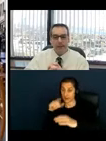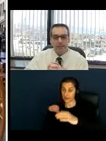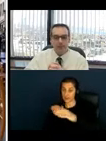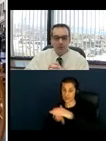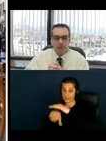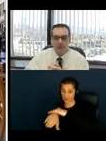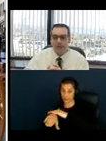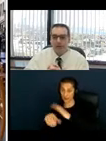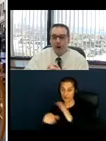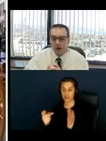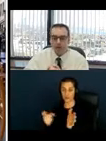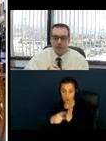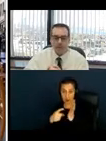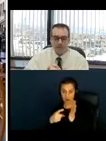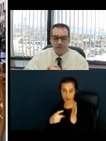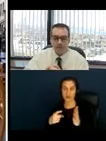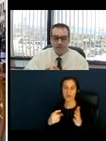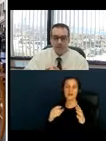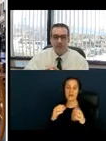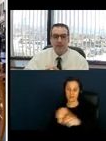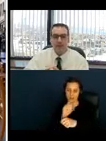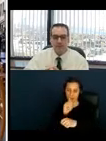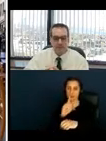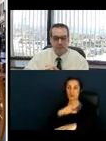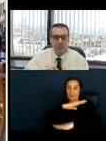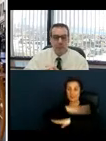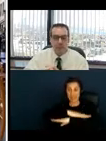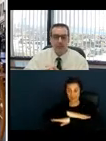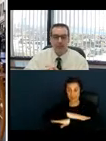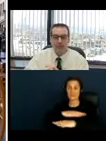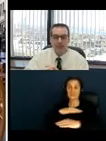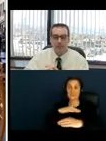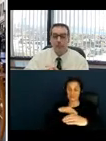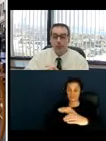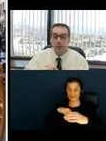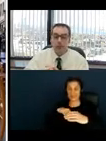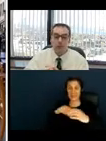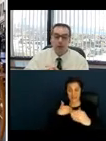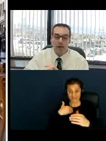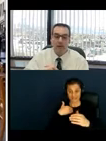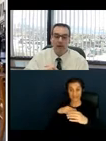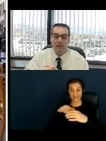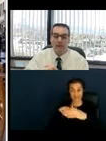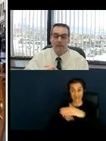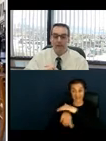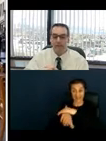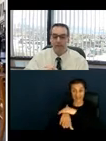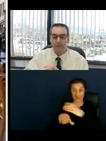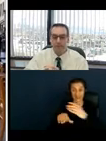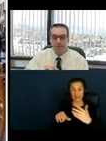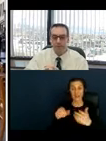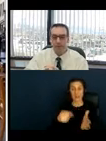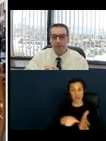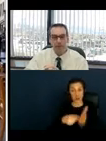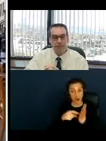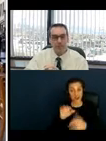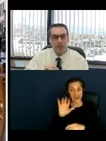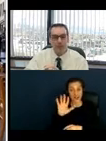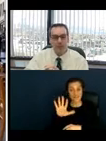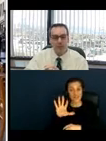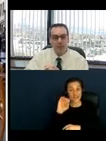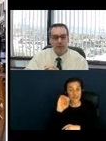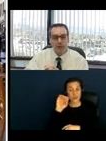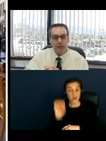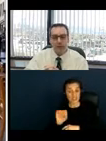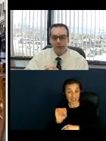But ensuring that there are accessible tables at these newly created elements will require that 5% but not less than